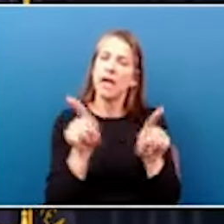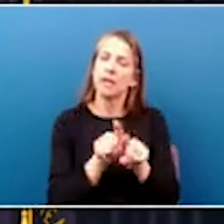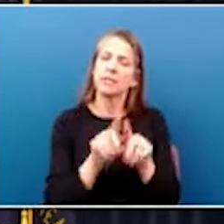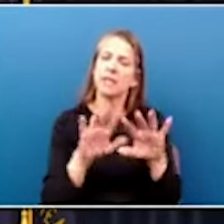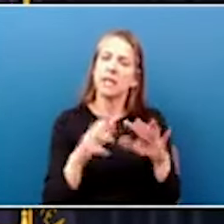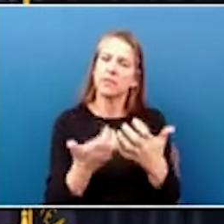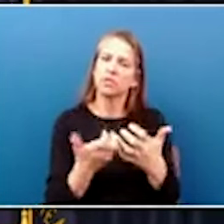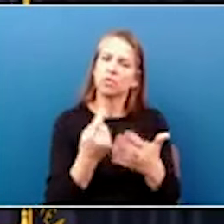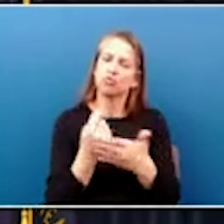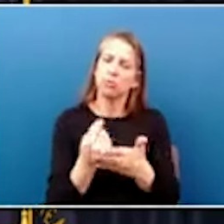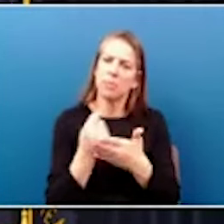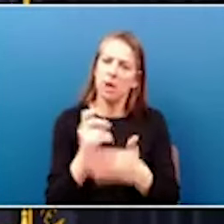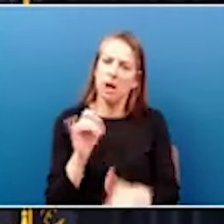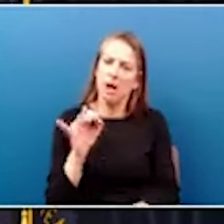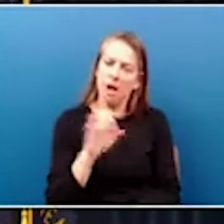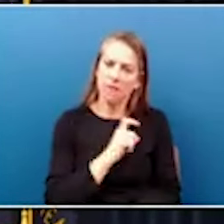officer.